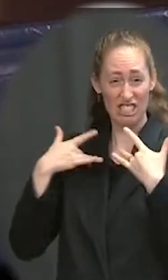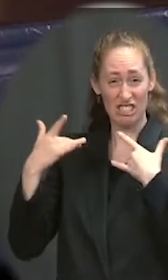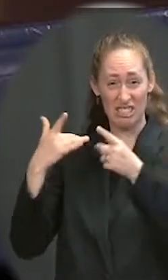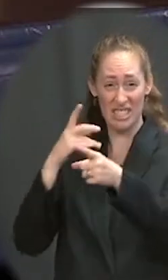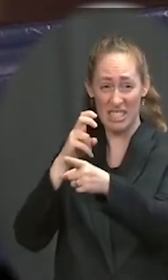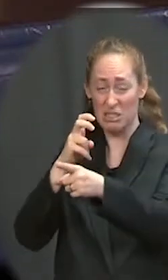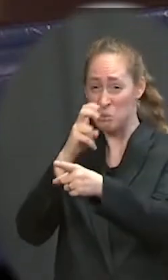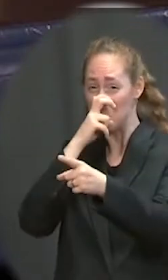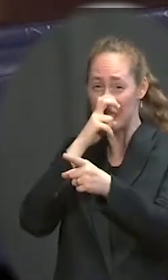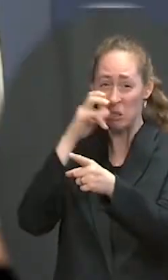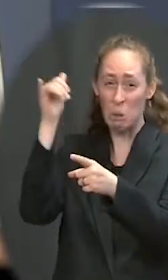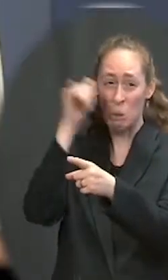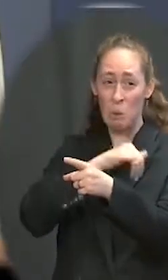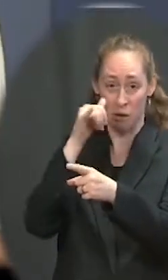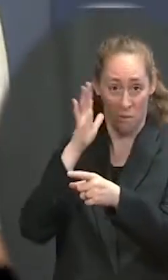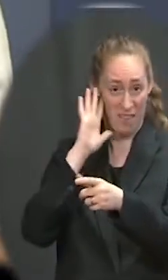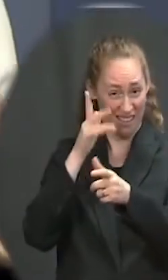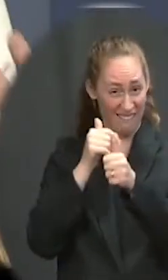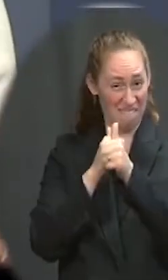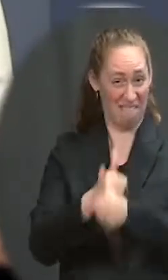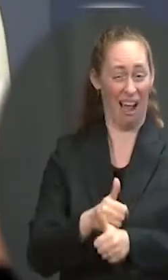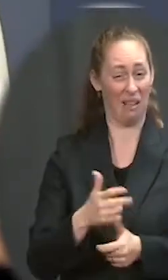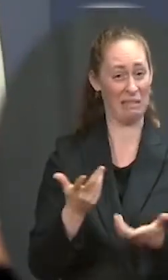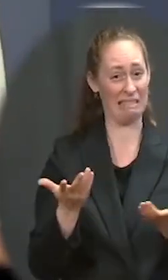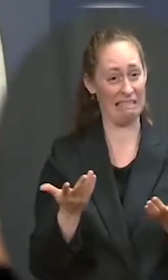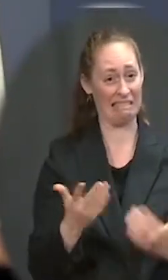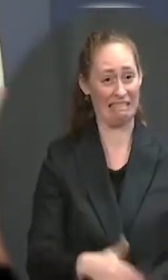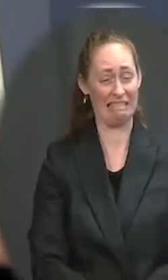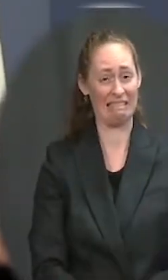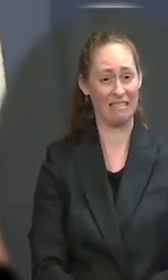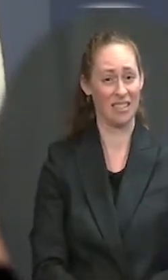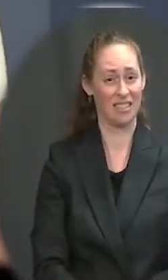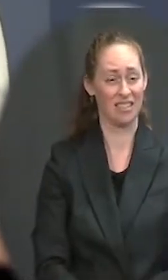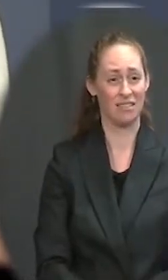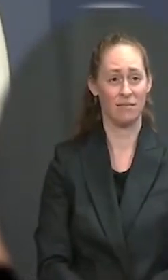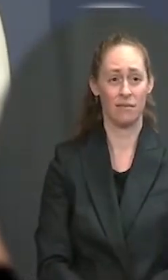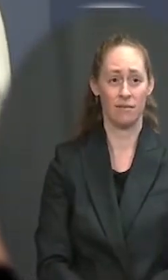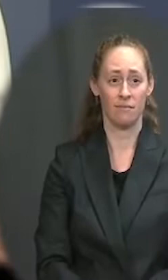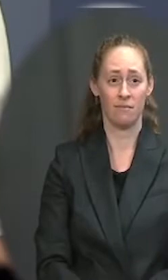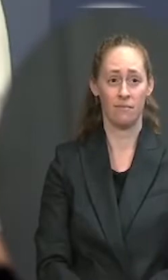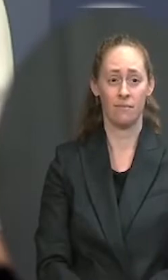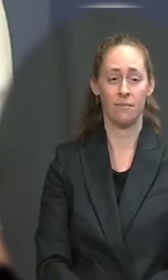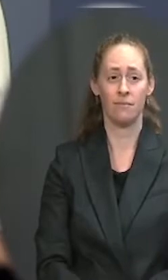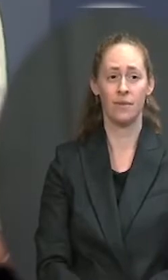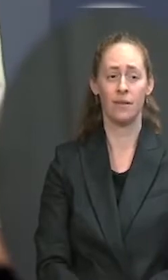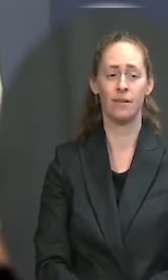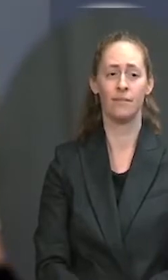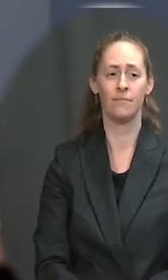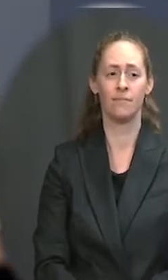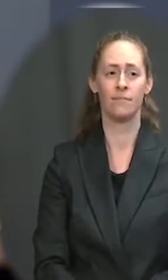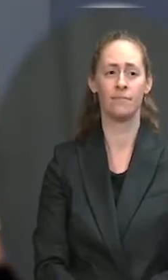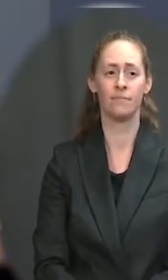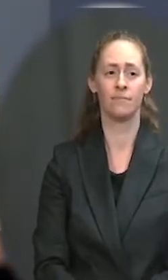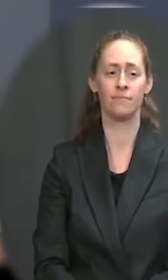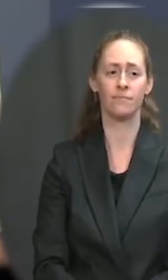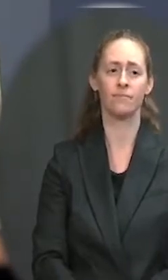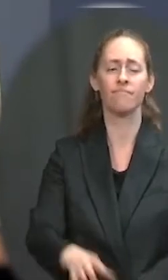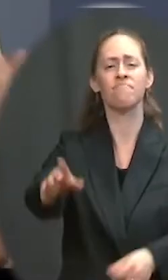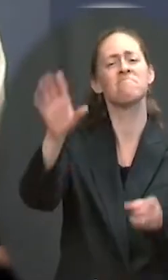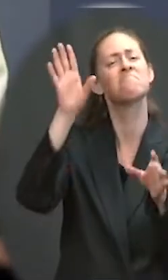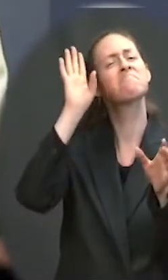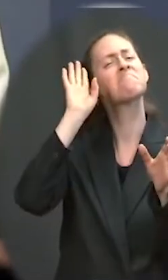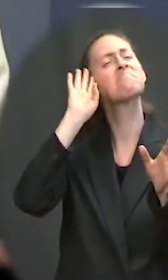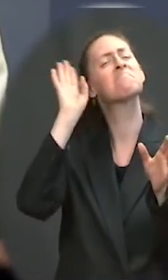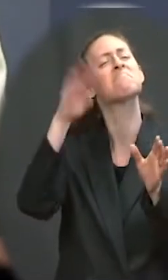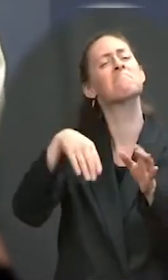changes? Ms. Sure. Well, first, I think everyone can expect that the guidance will continue to be updated and will continue to change. And I think,